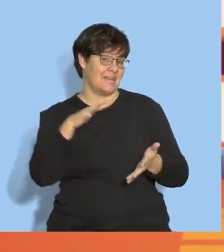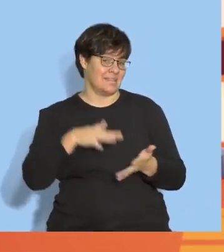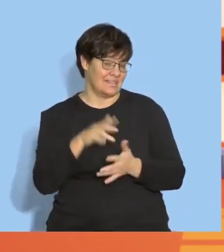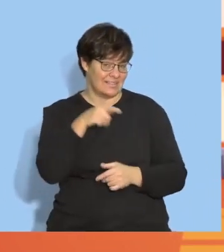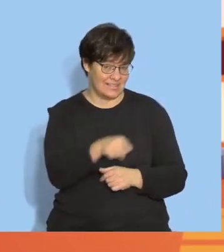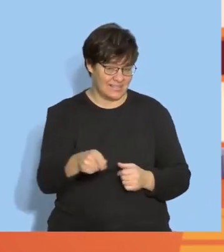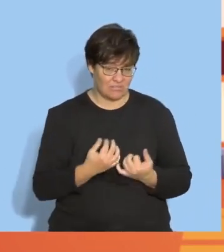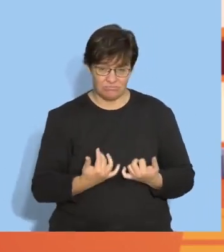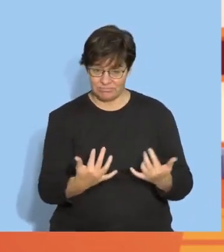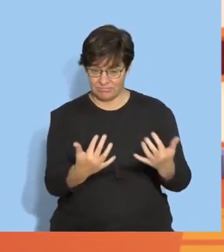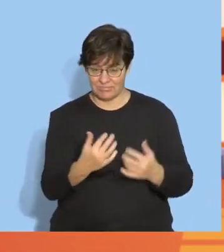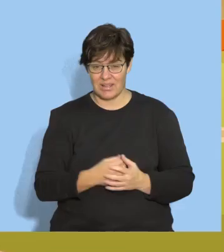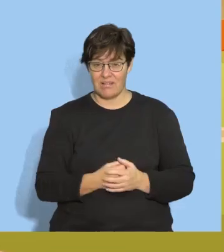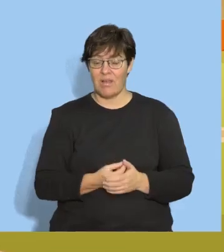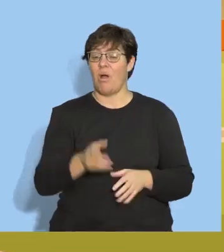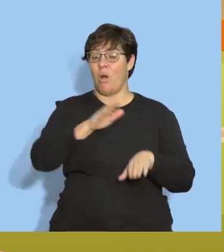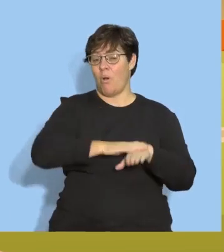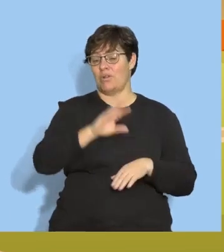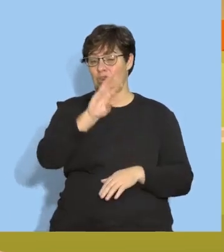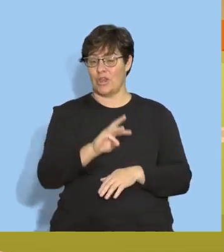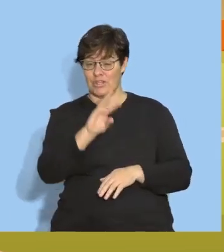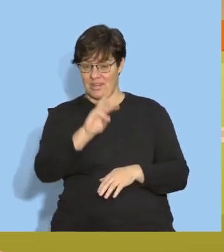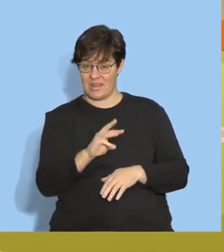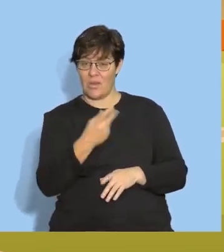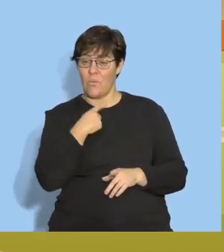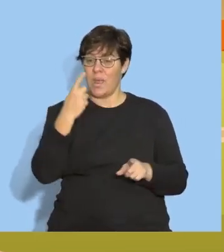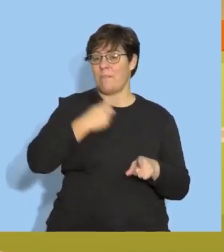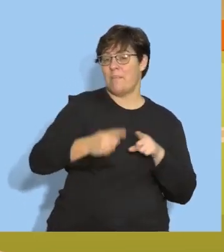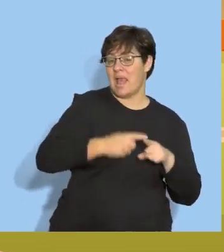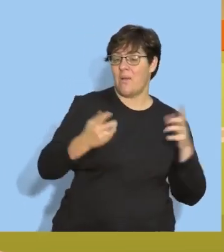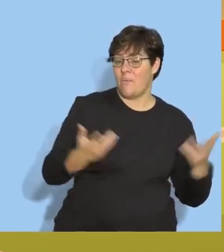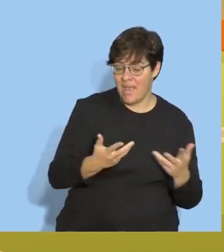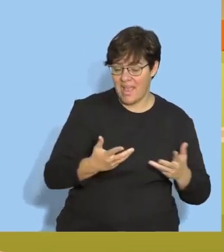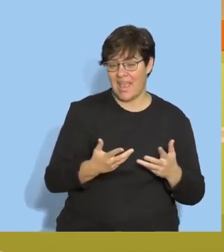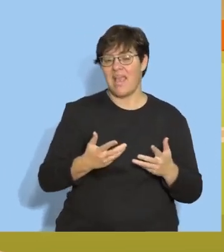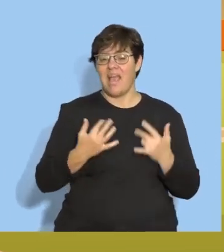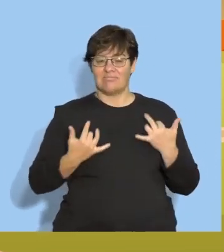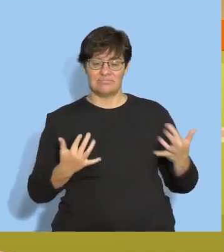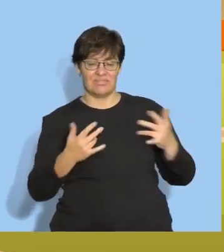Let's say that together. On Thursday, we play in the garden.